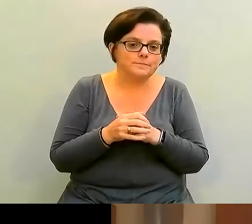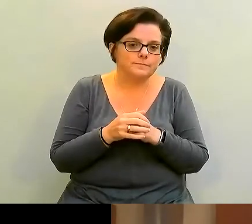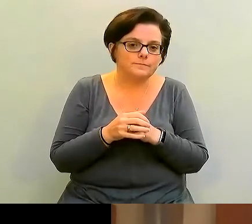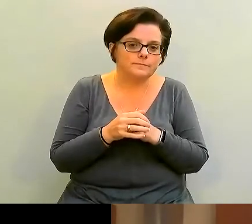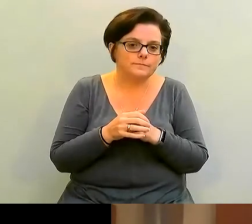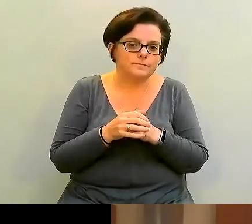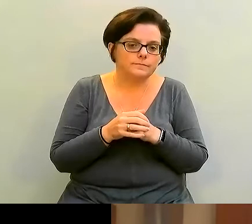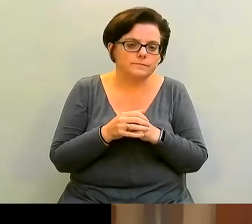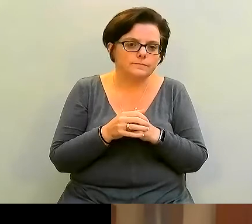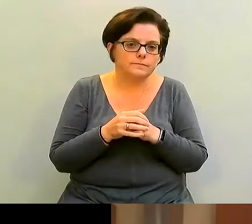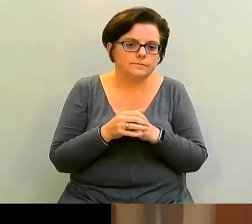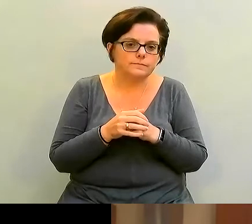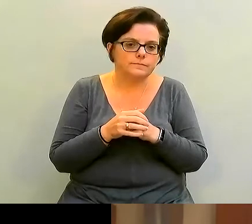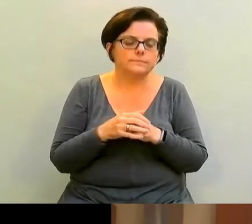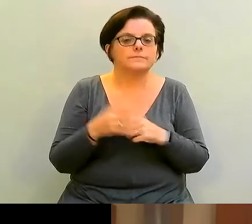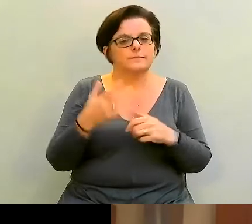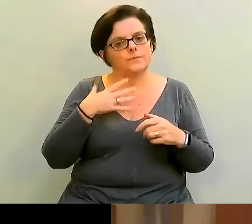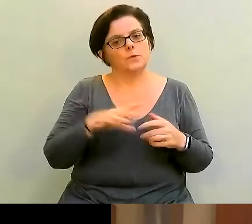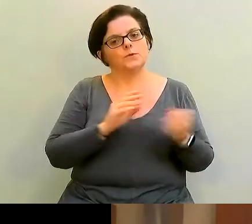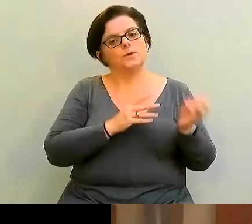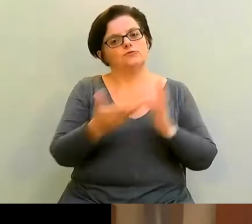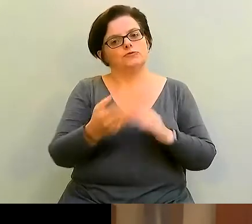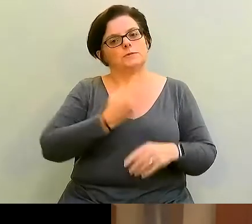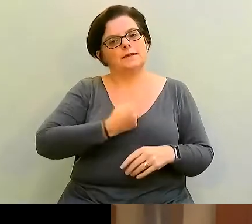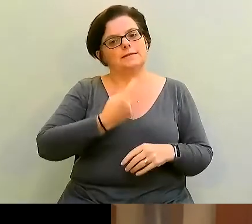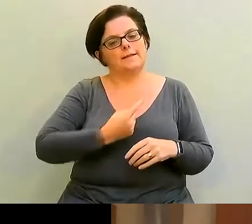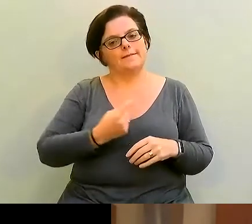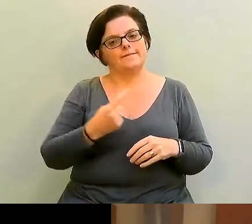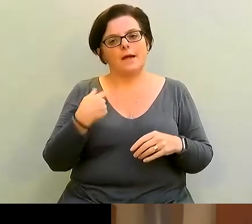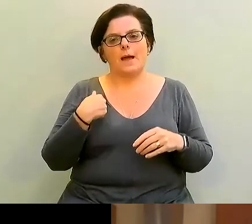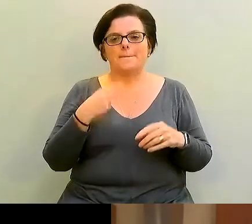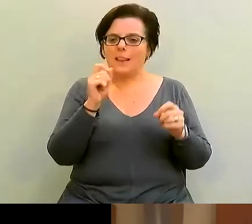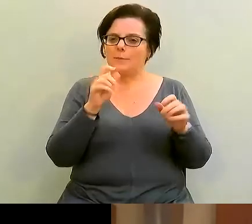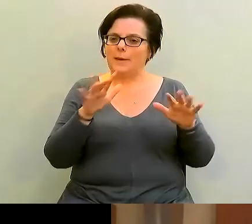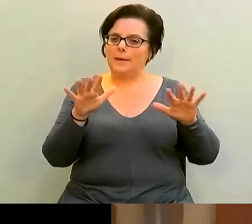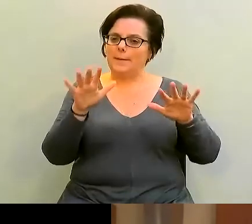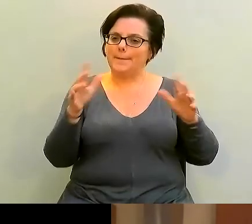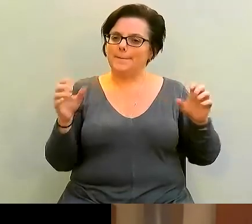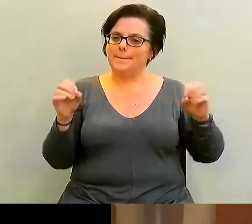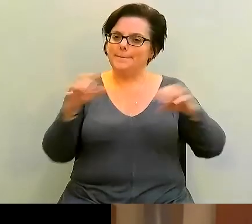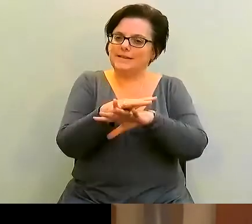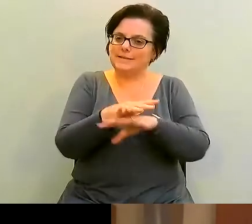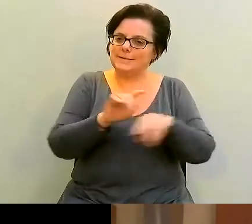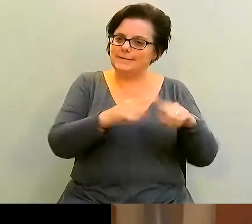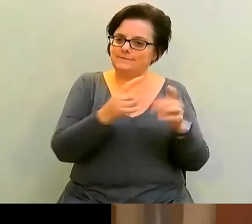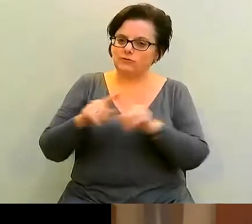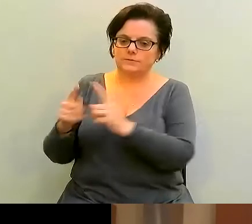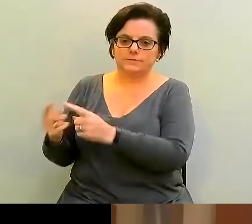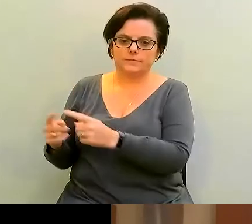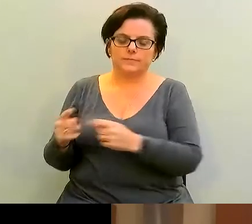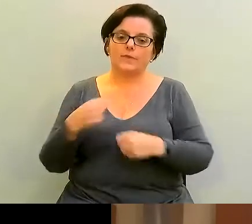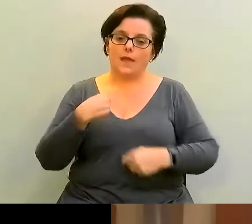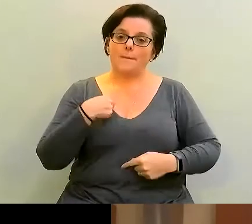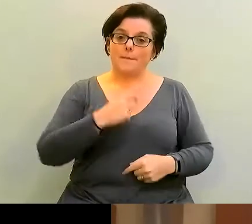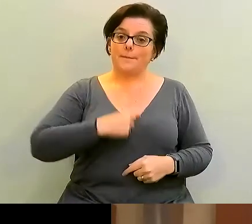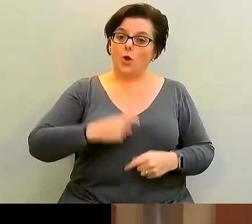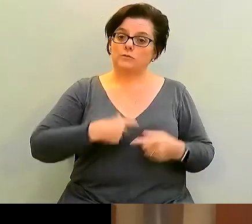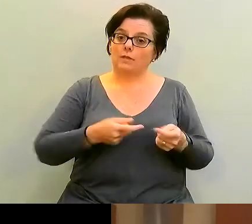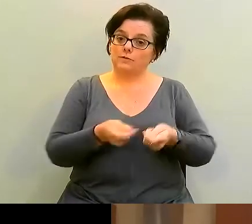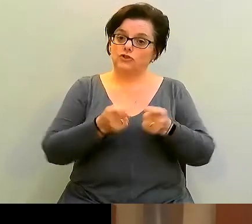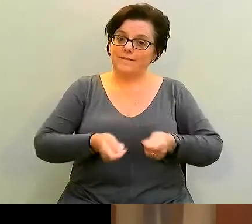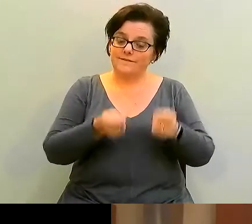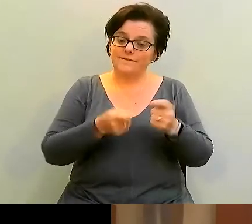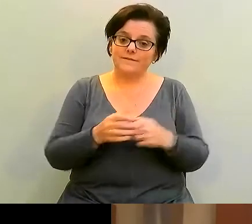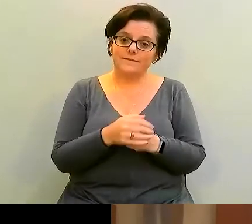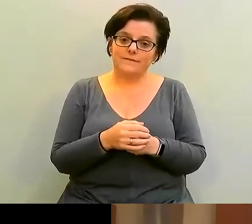start a culinary class, I like to introduce myself. I'm a little bit of a hybrid. I am a trained professional chef. So,